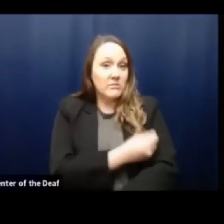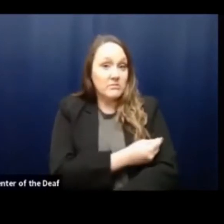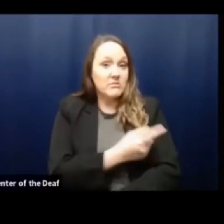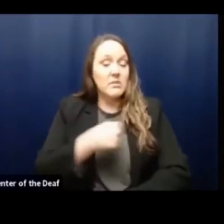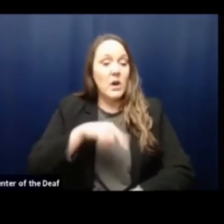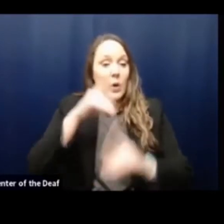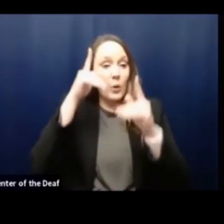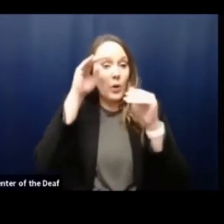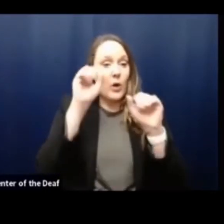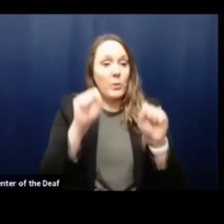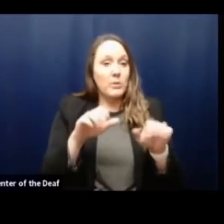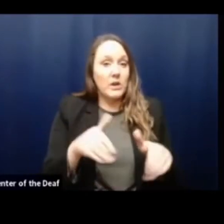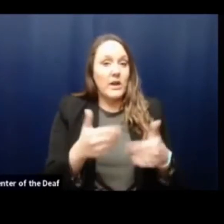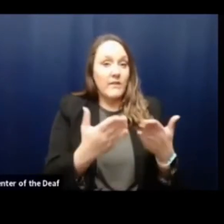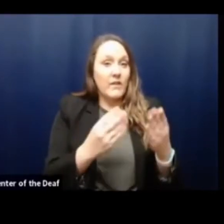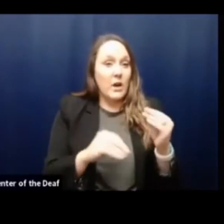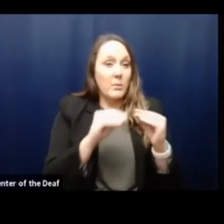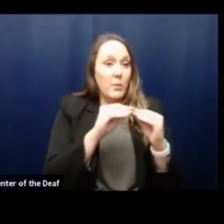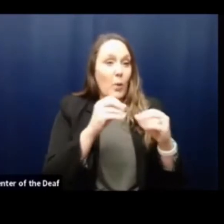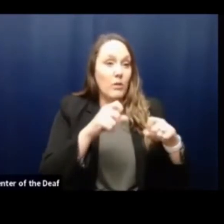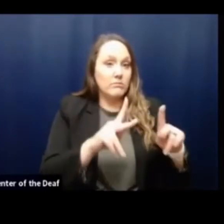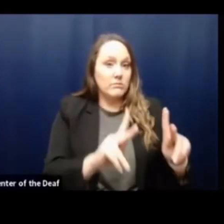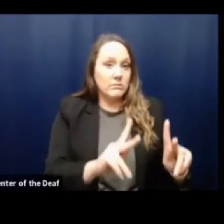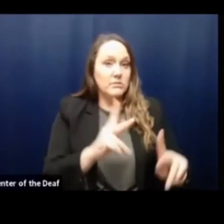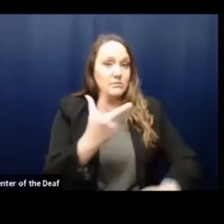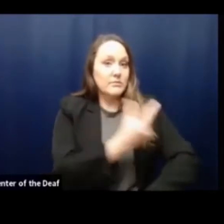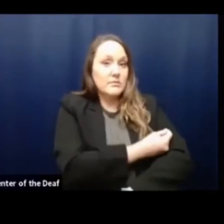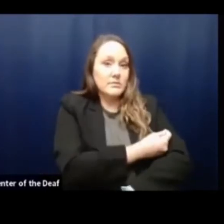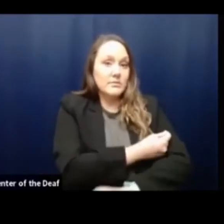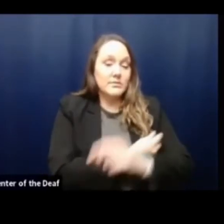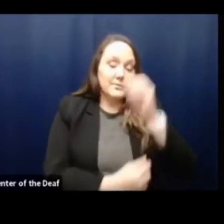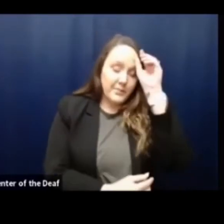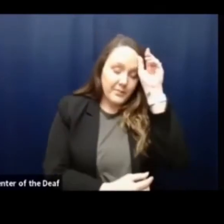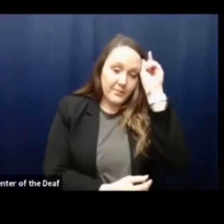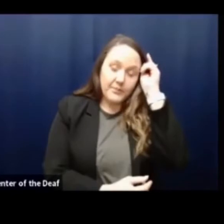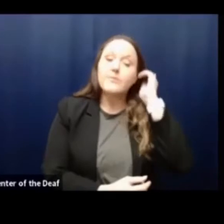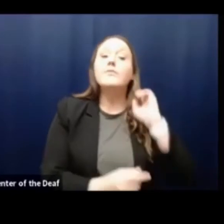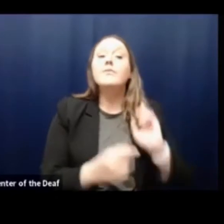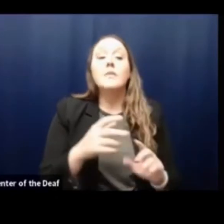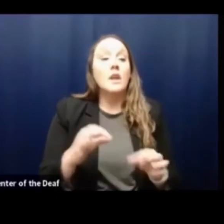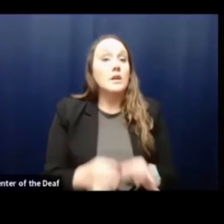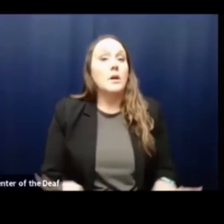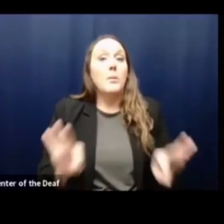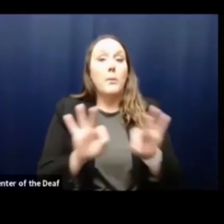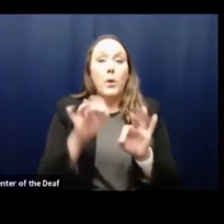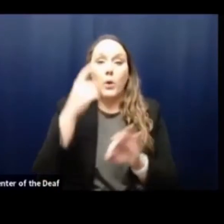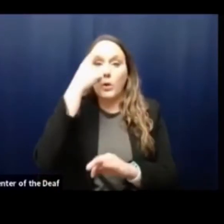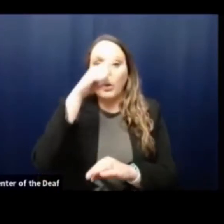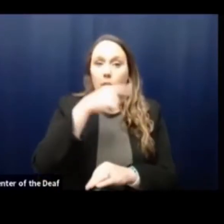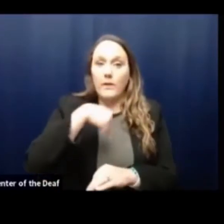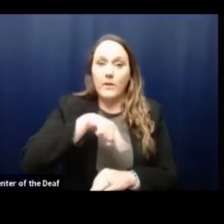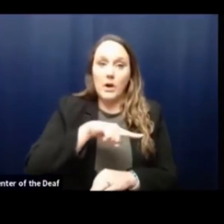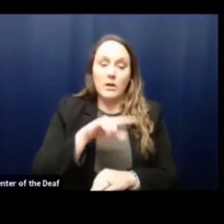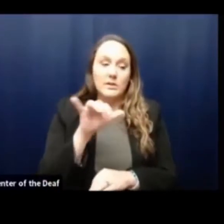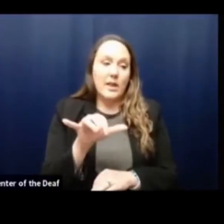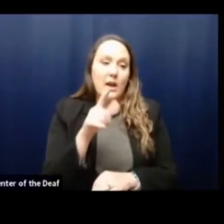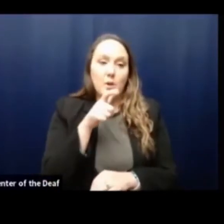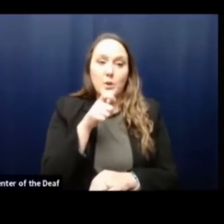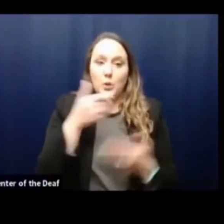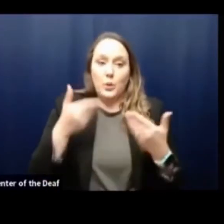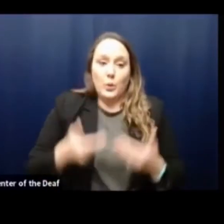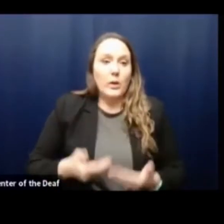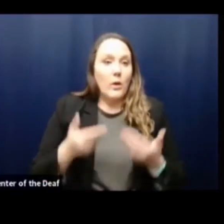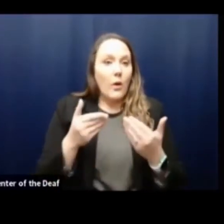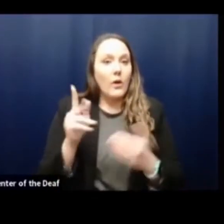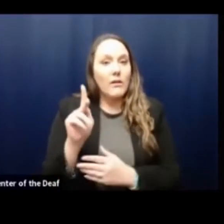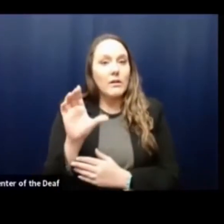who don't have other means to get vaccine. This is incredibly important to us. It is the main pillar of who we are here